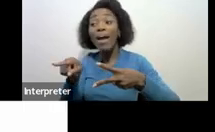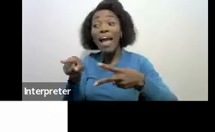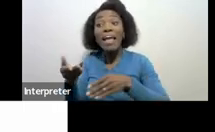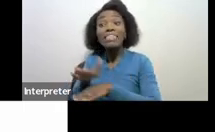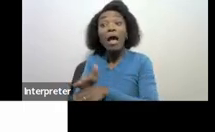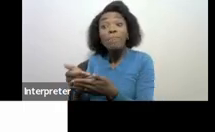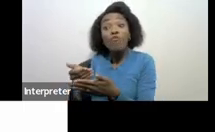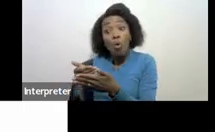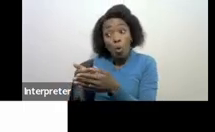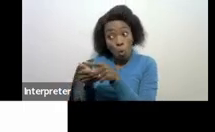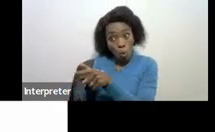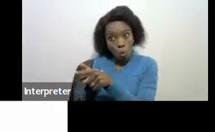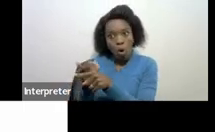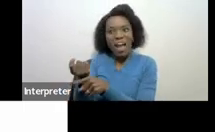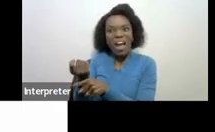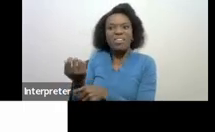is for the